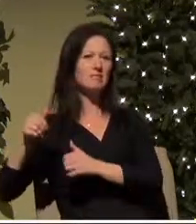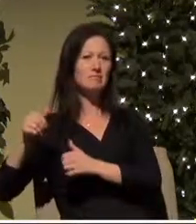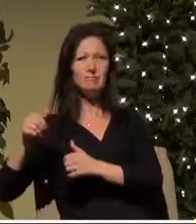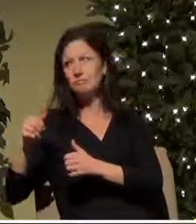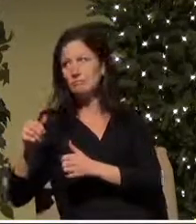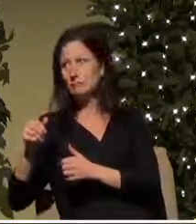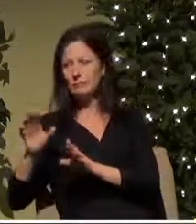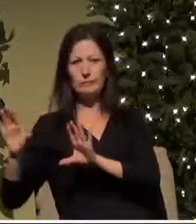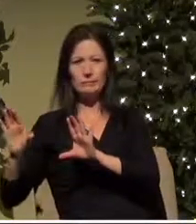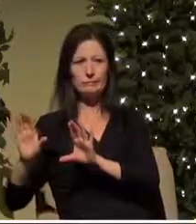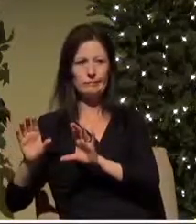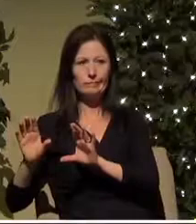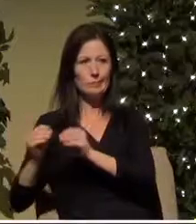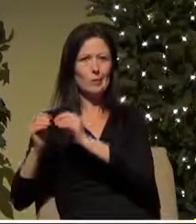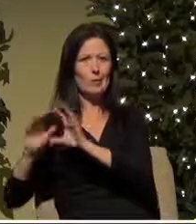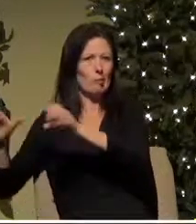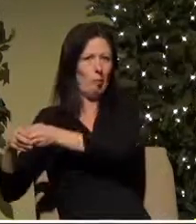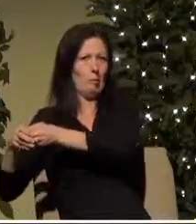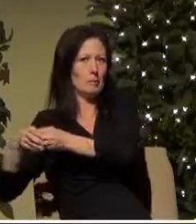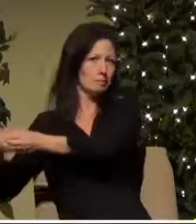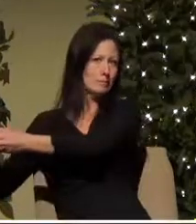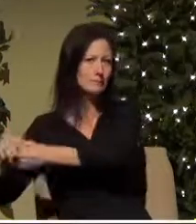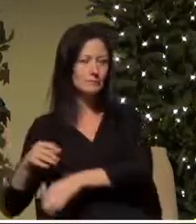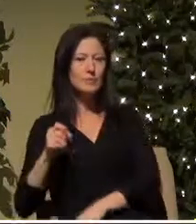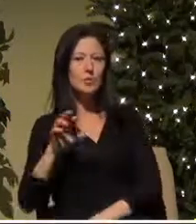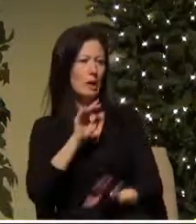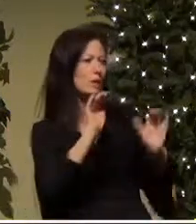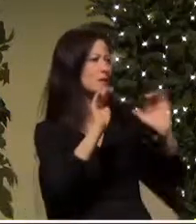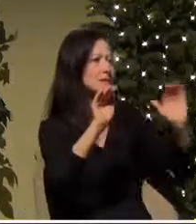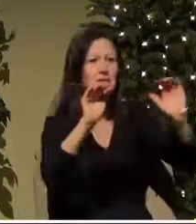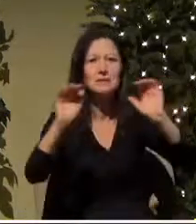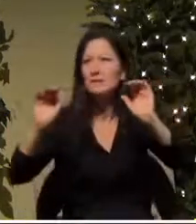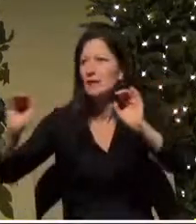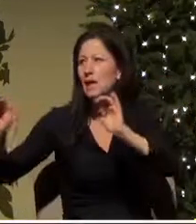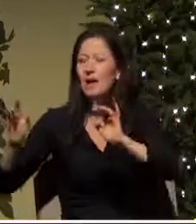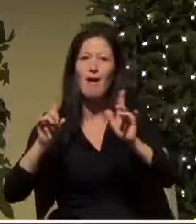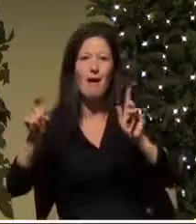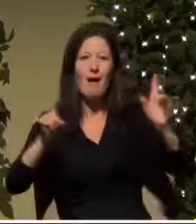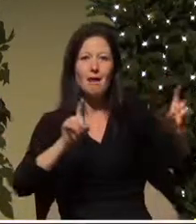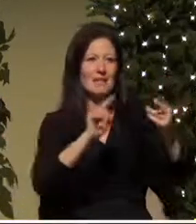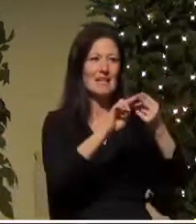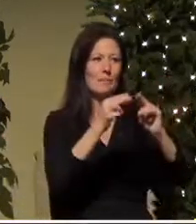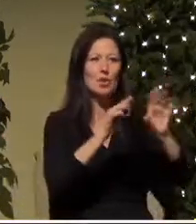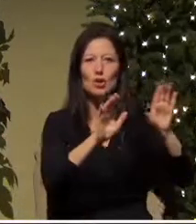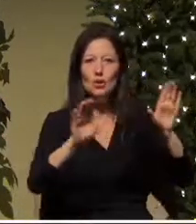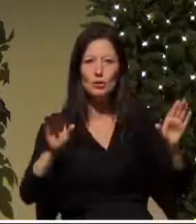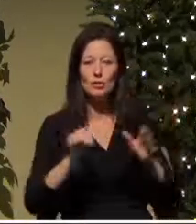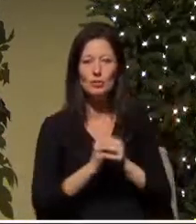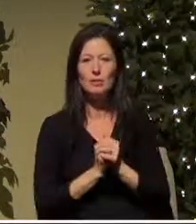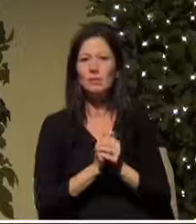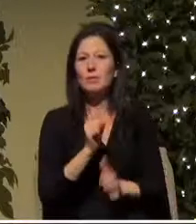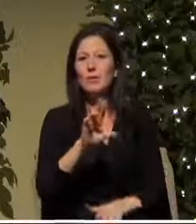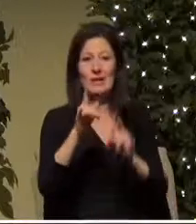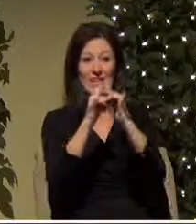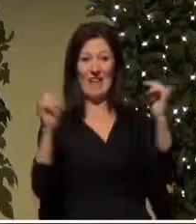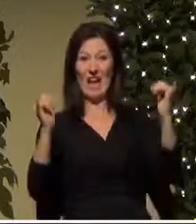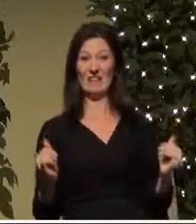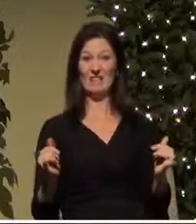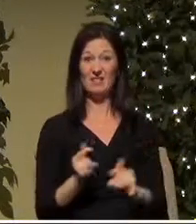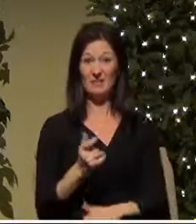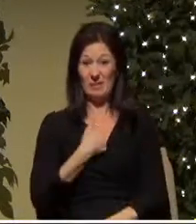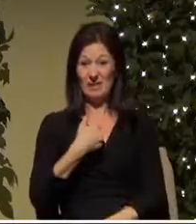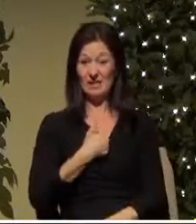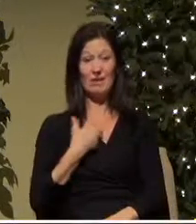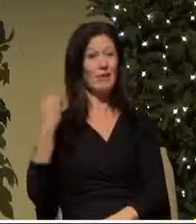days or I'm going to go to the neighbors and find extra space there or I'm going to grab a tent and camp in the